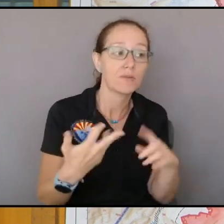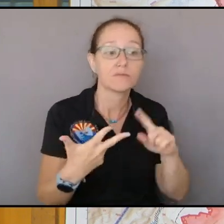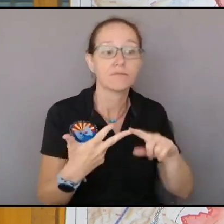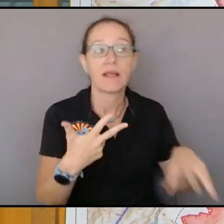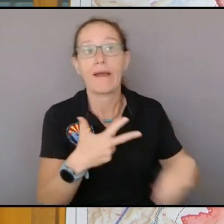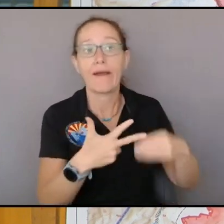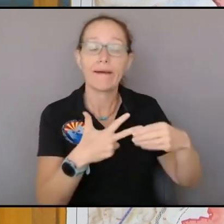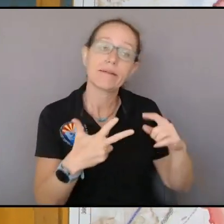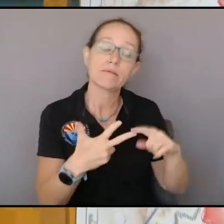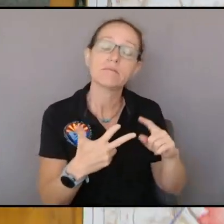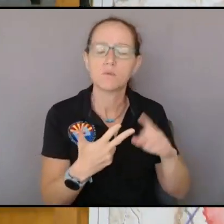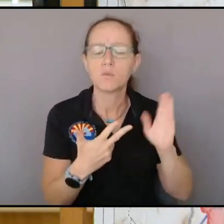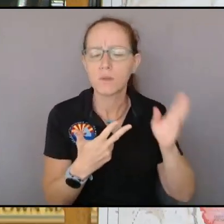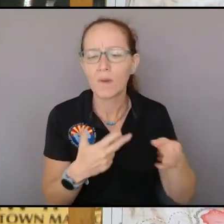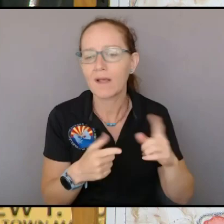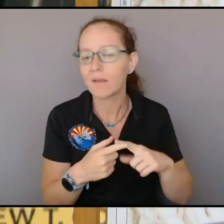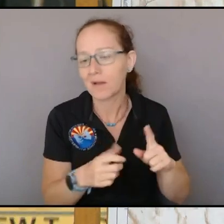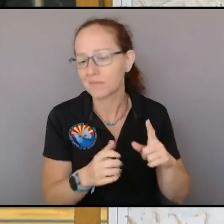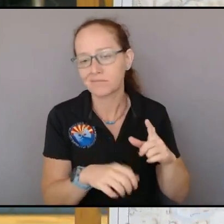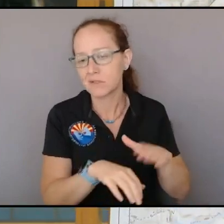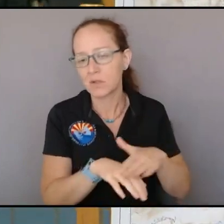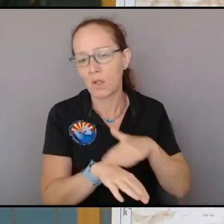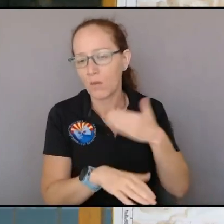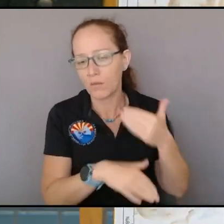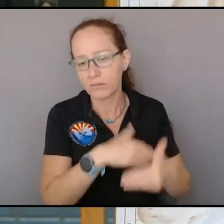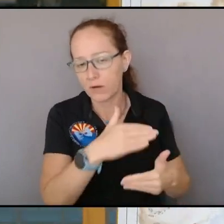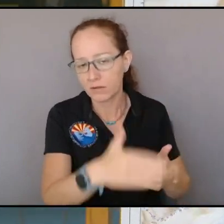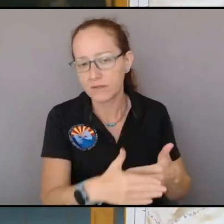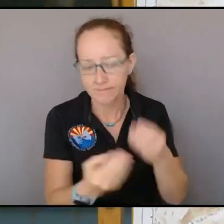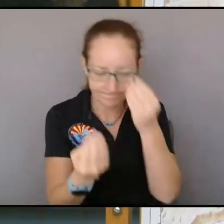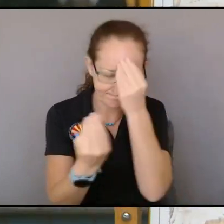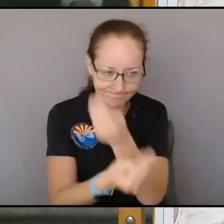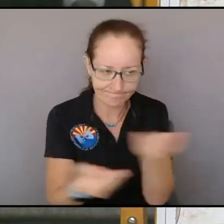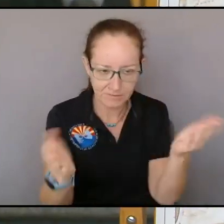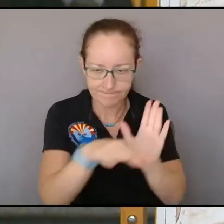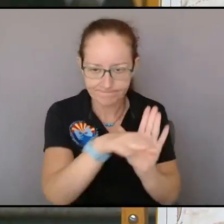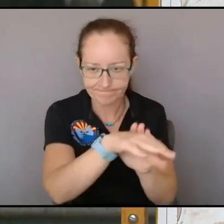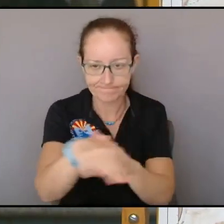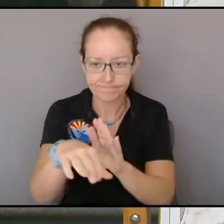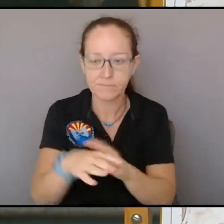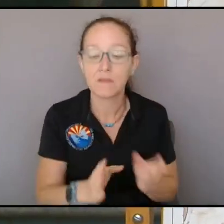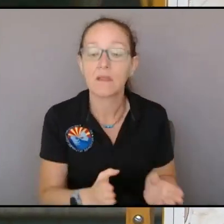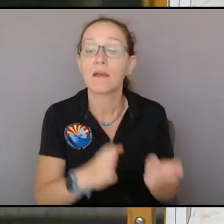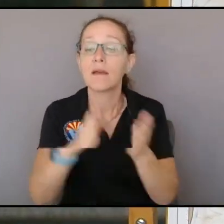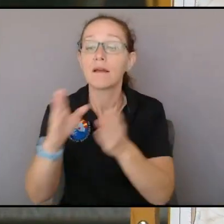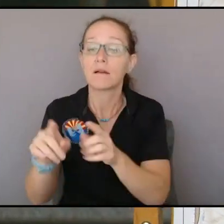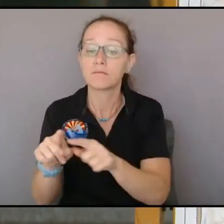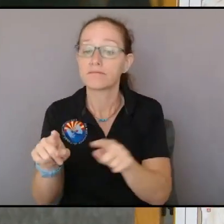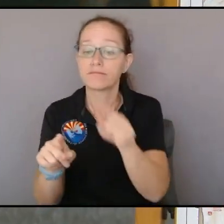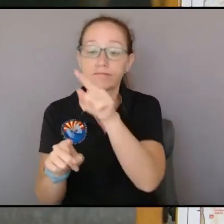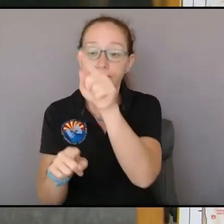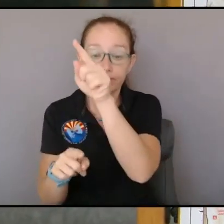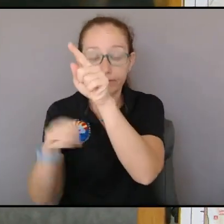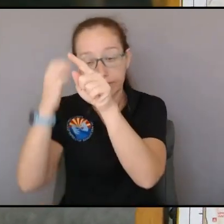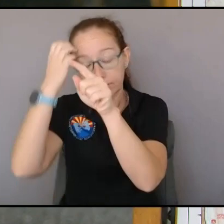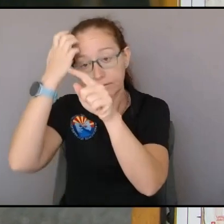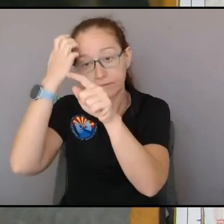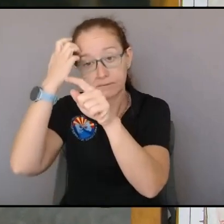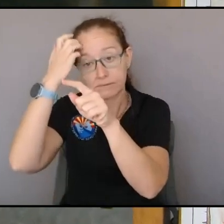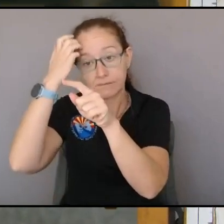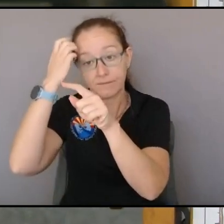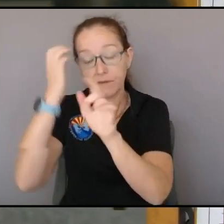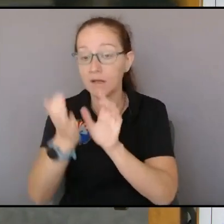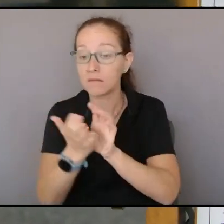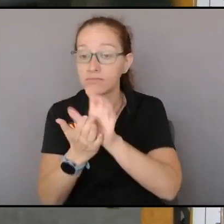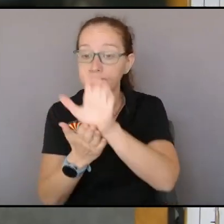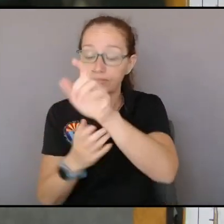all right going up here to cone to the west along this edge of the fire so dozer line hand line all the way up